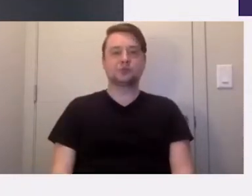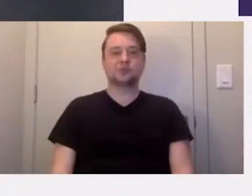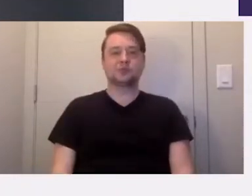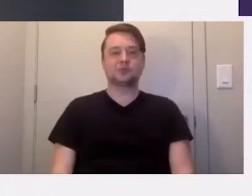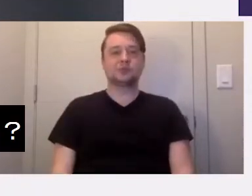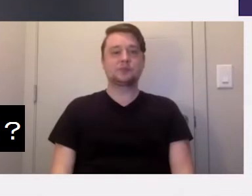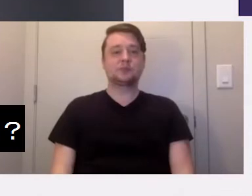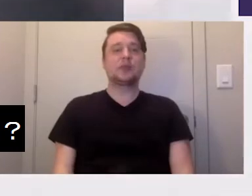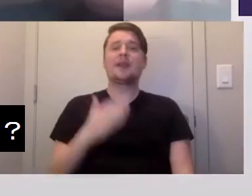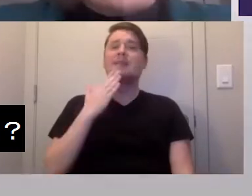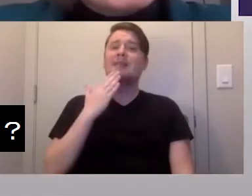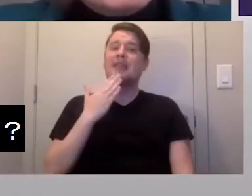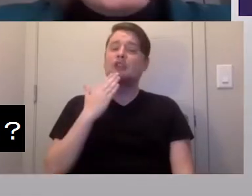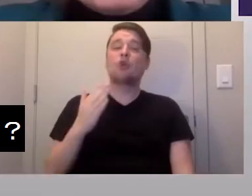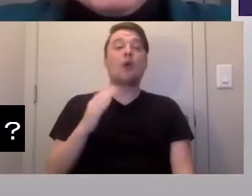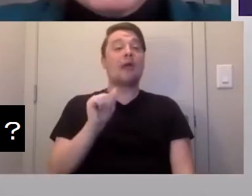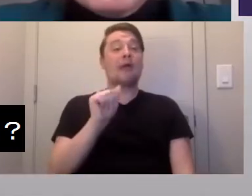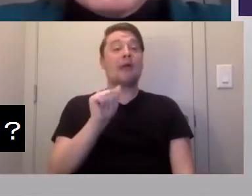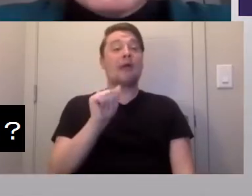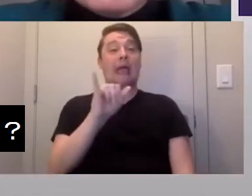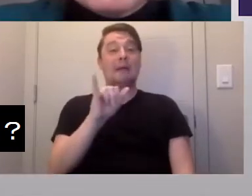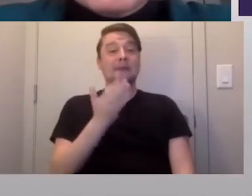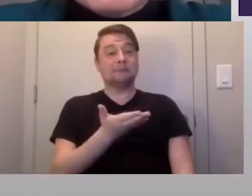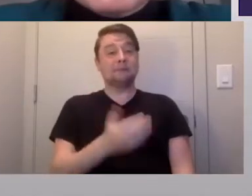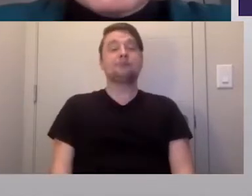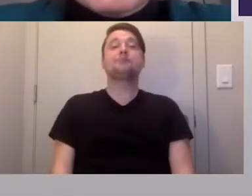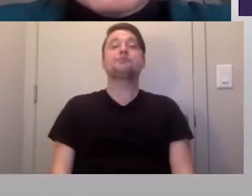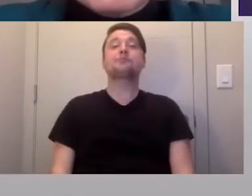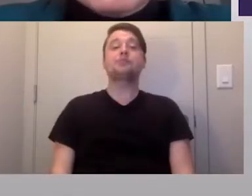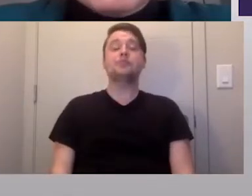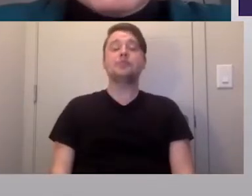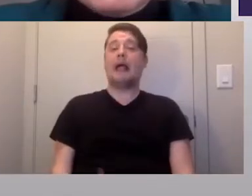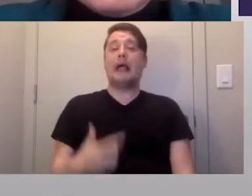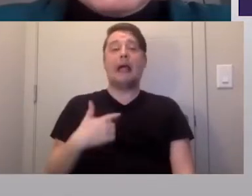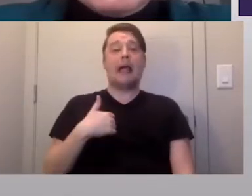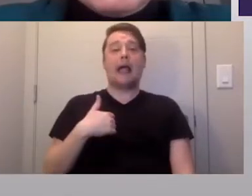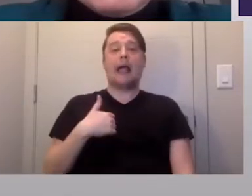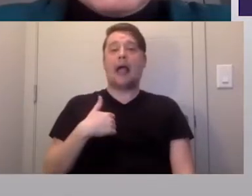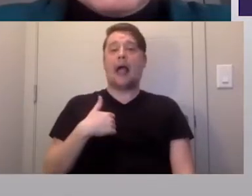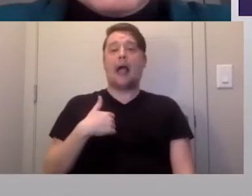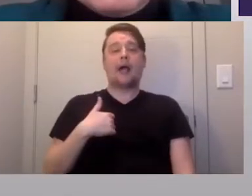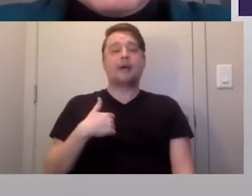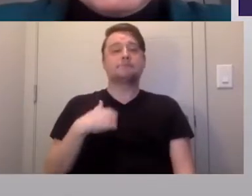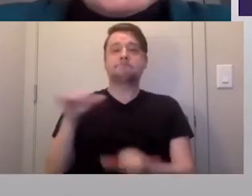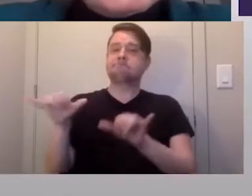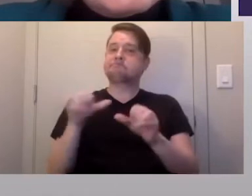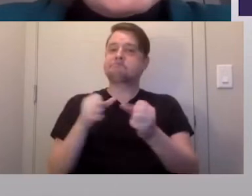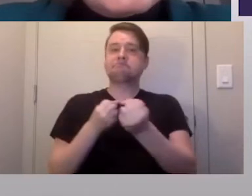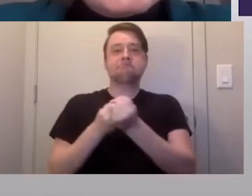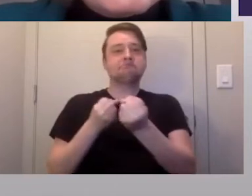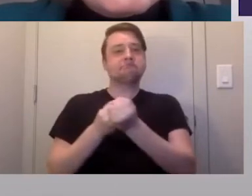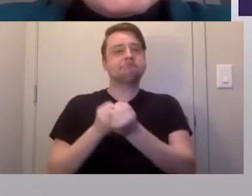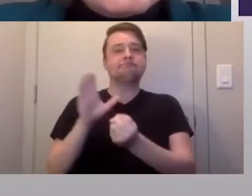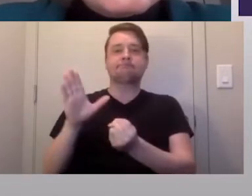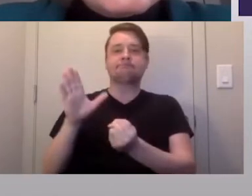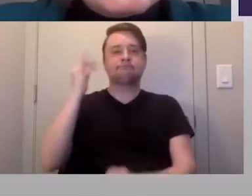Thank you, Sterling. Abby? Yeah, you know, I echo Sterling's sentiments and just want to take a